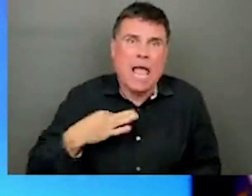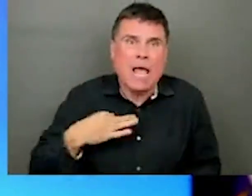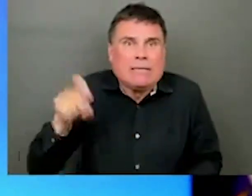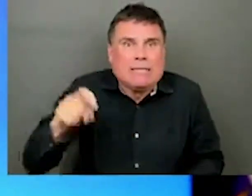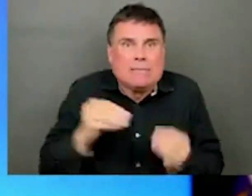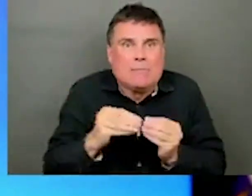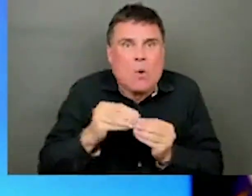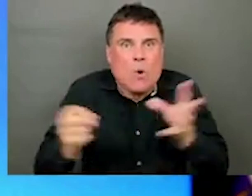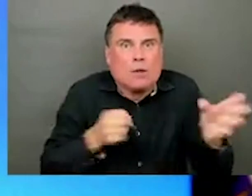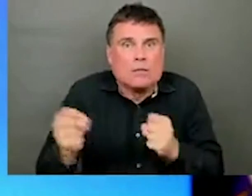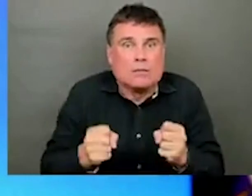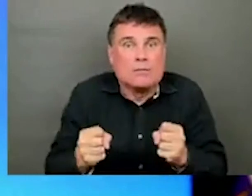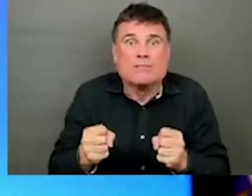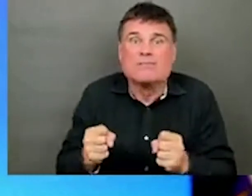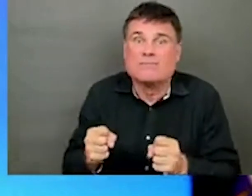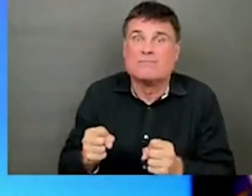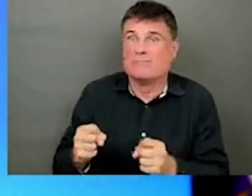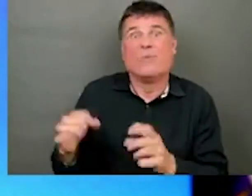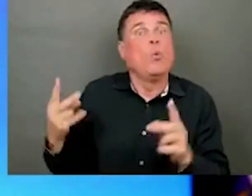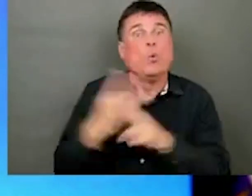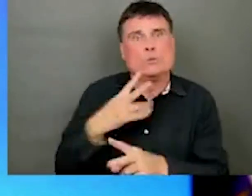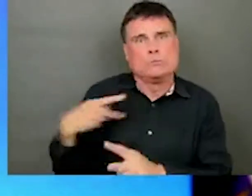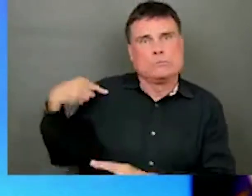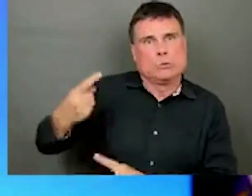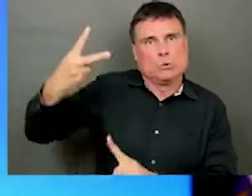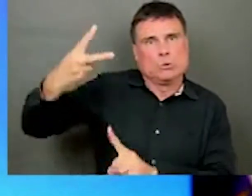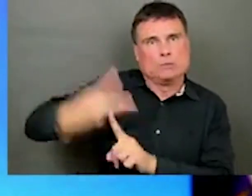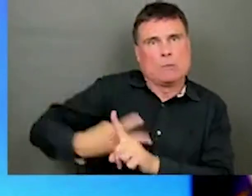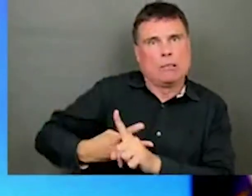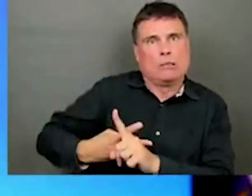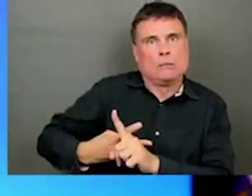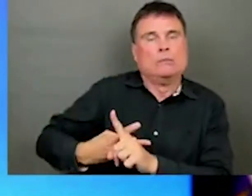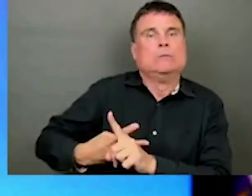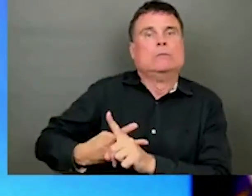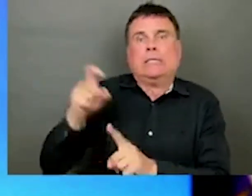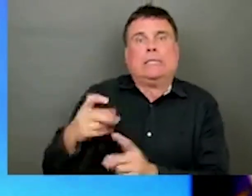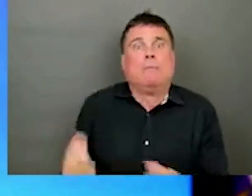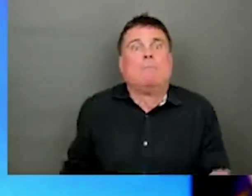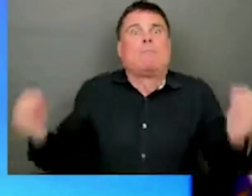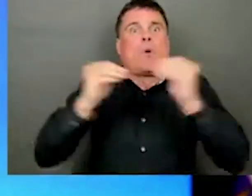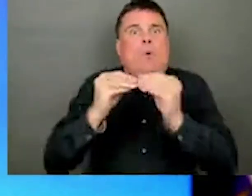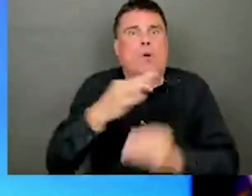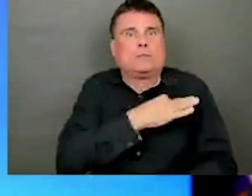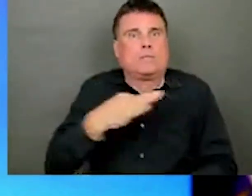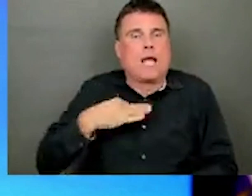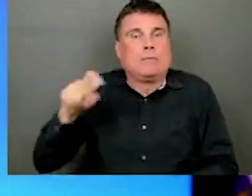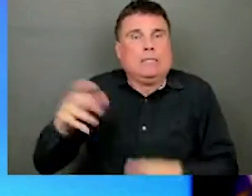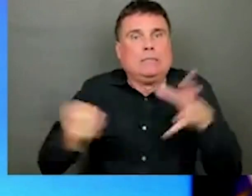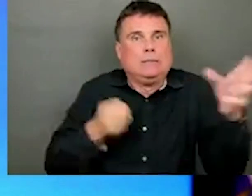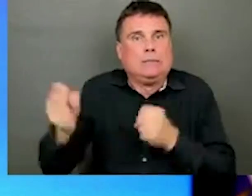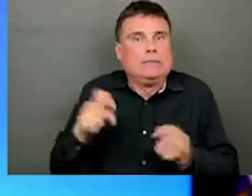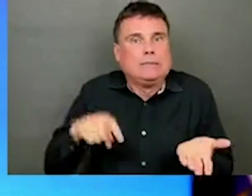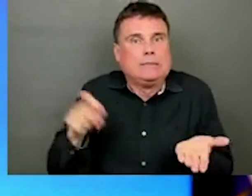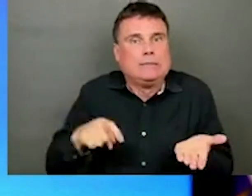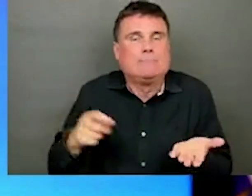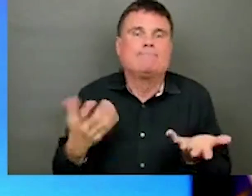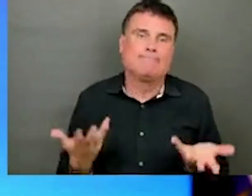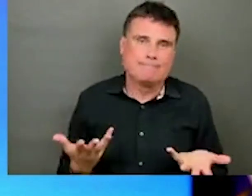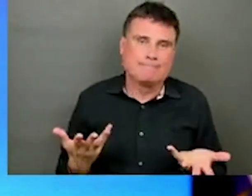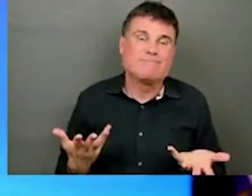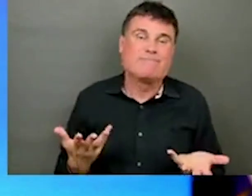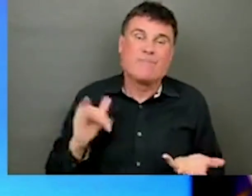extraordinary demand, ongoing challenges in staffing the system, and that's why we've made such,